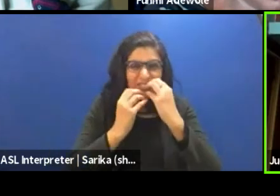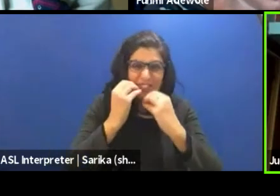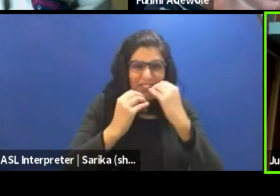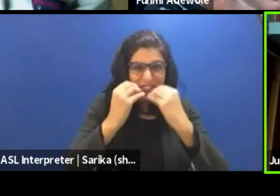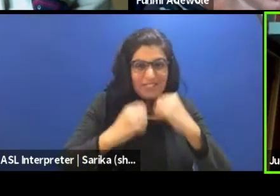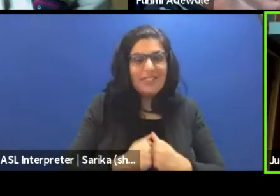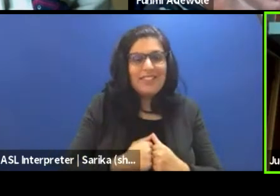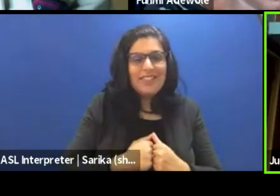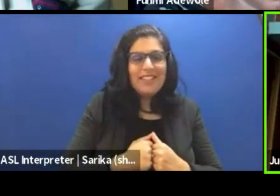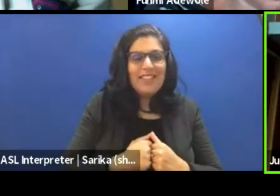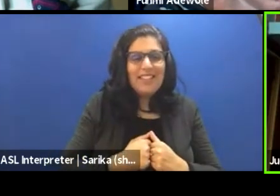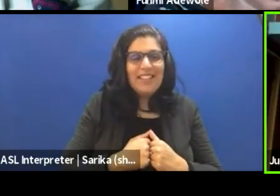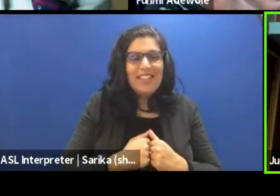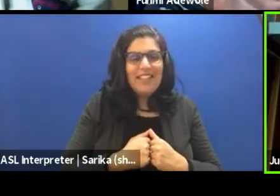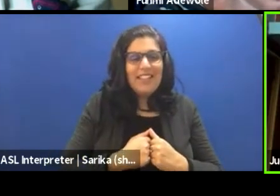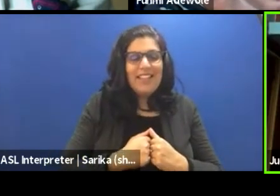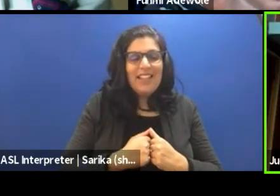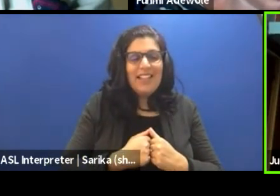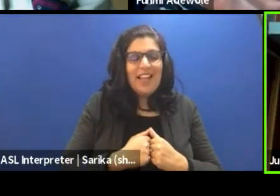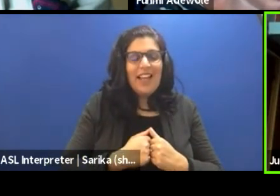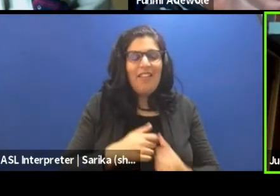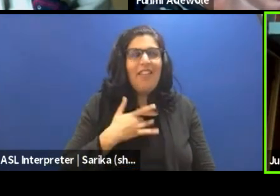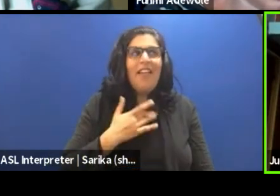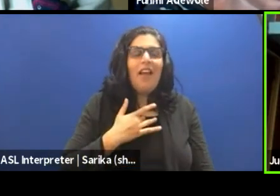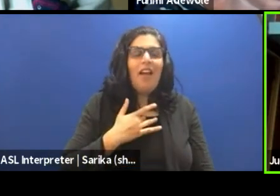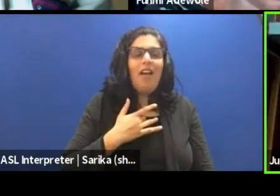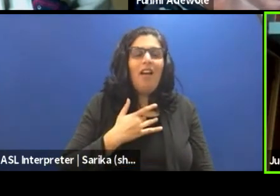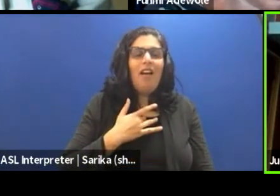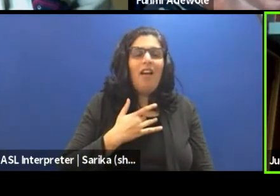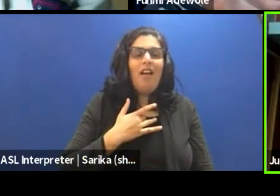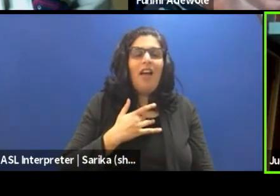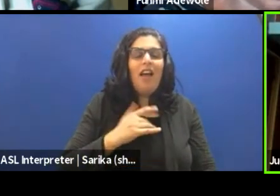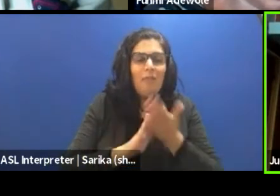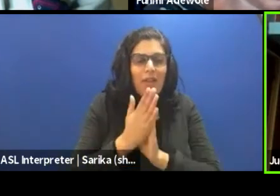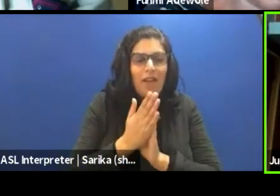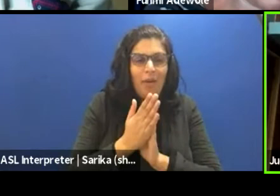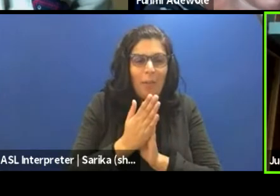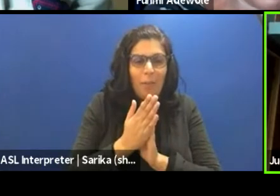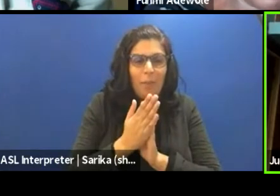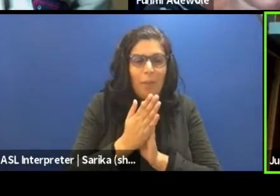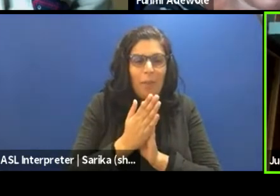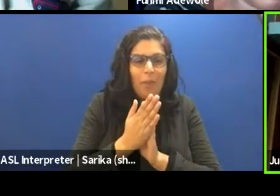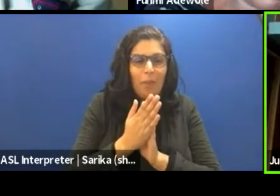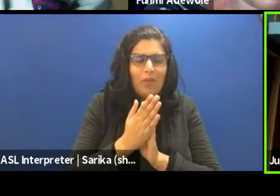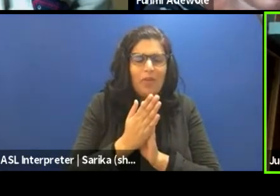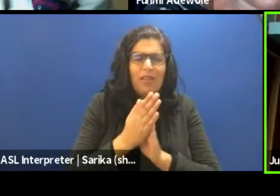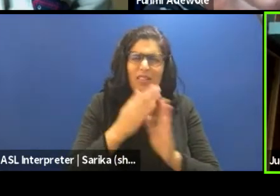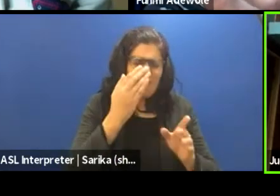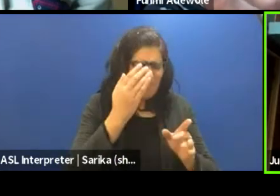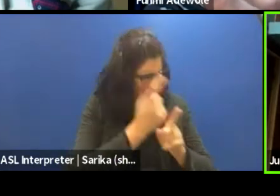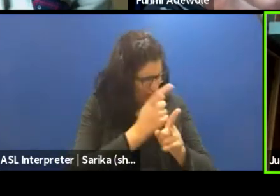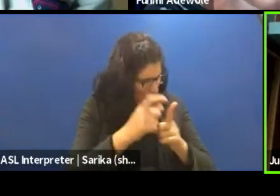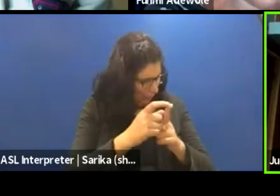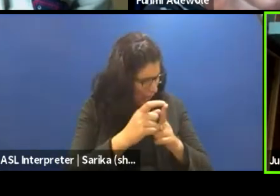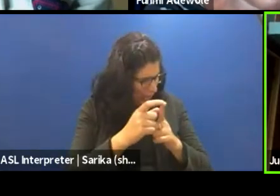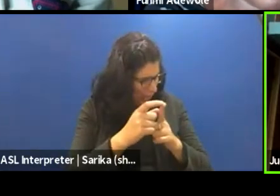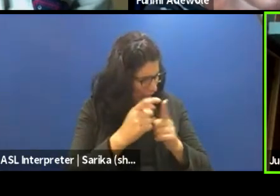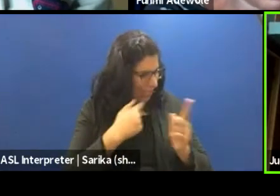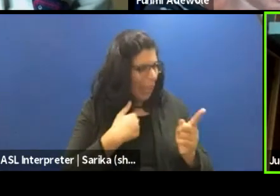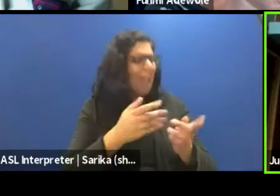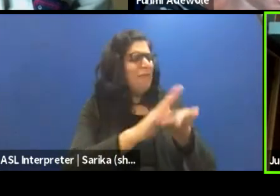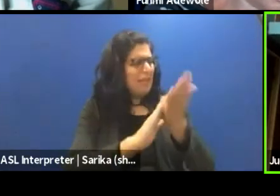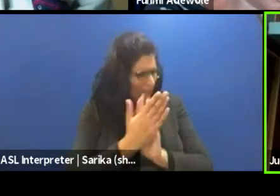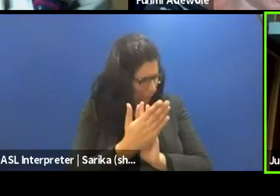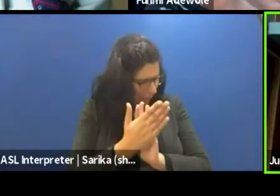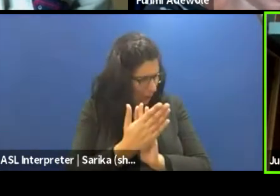masticating it, then I think I have become, is that the best word to say? I have become,